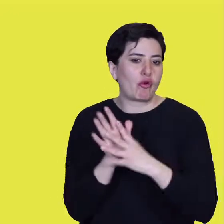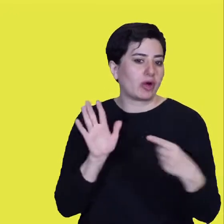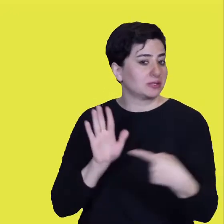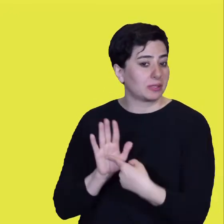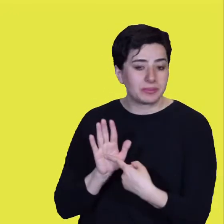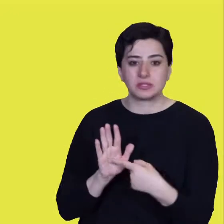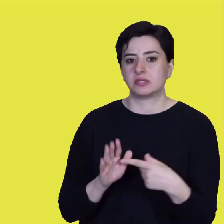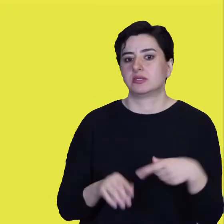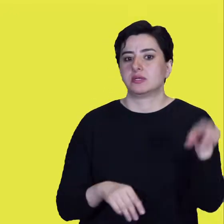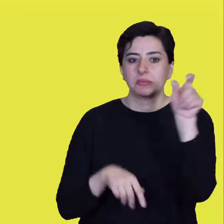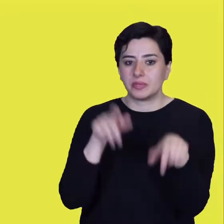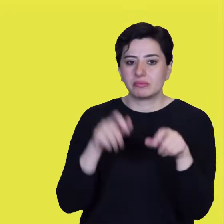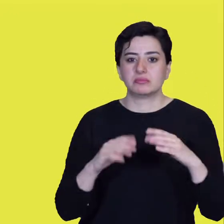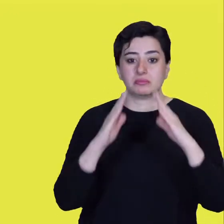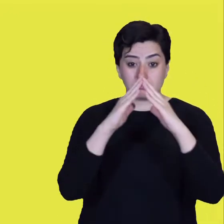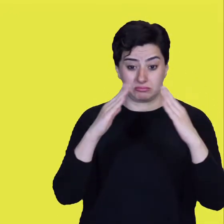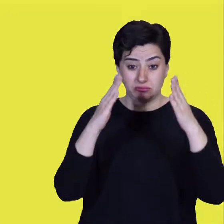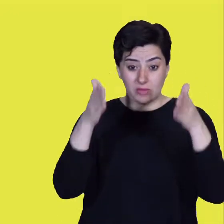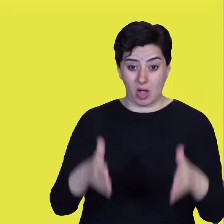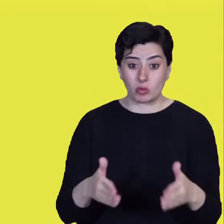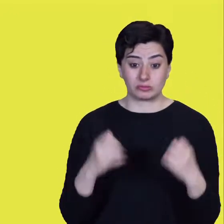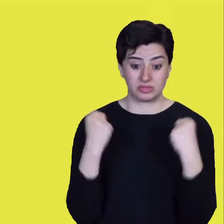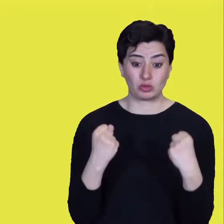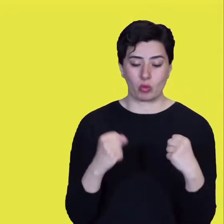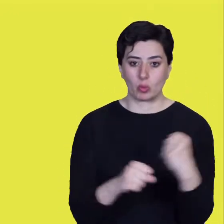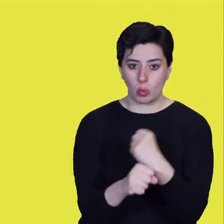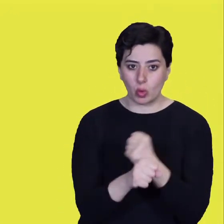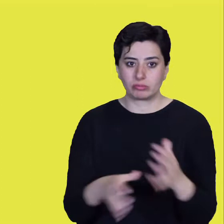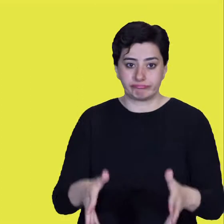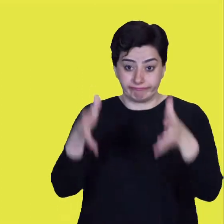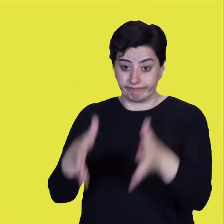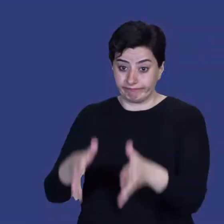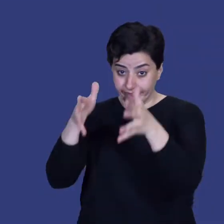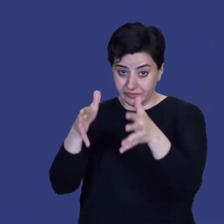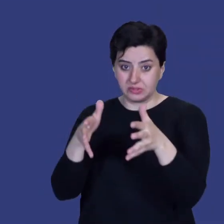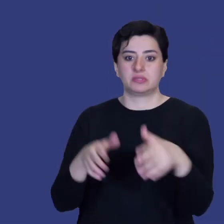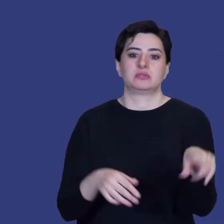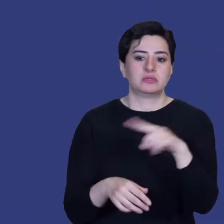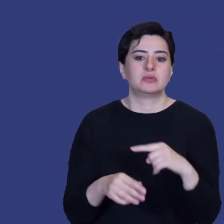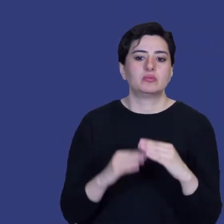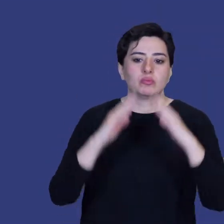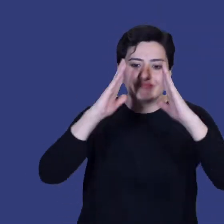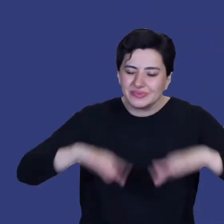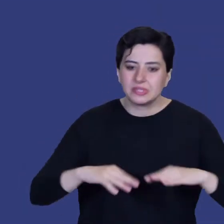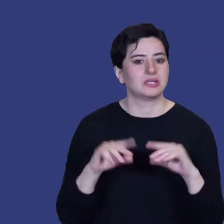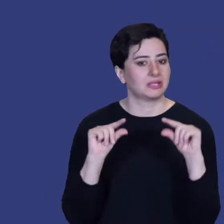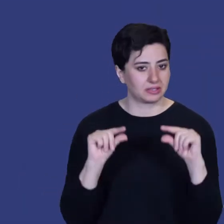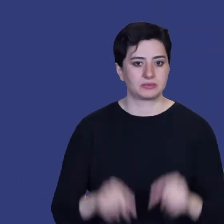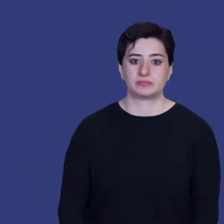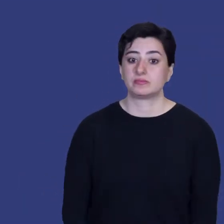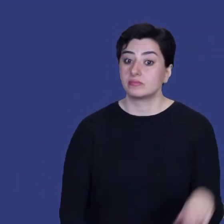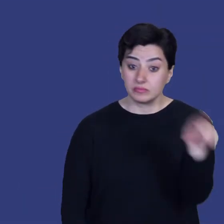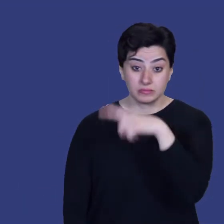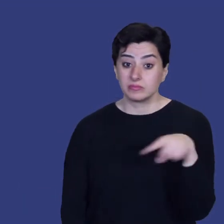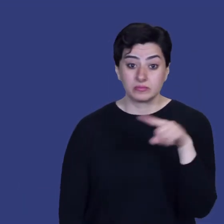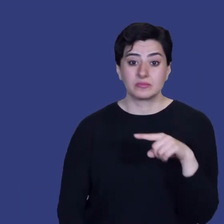work or shops fall down. Yellow coins are flowing from above into a piggy bank. Target four. Make sure that